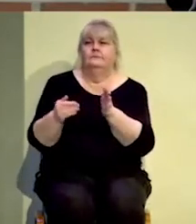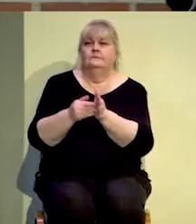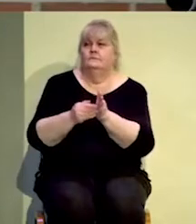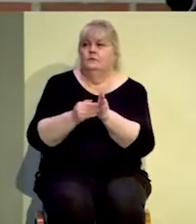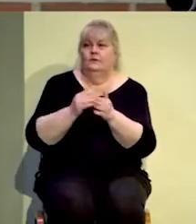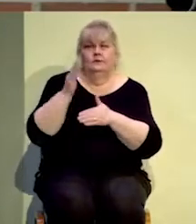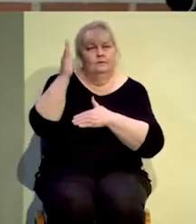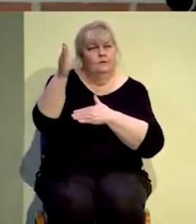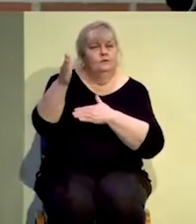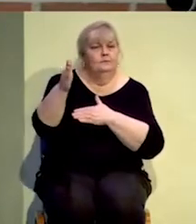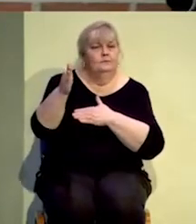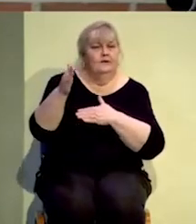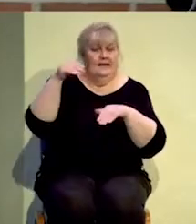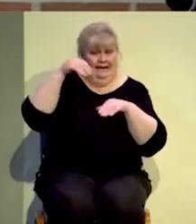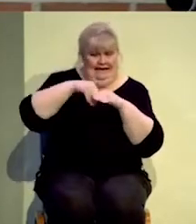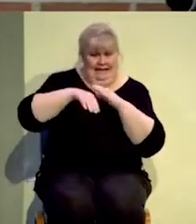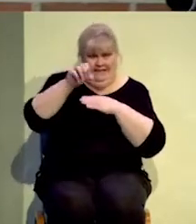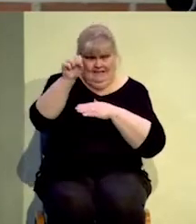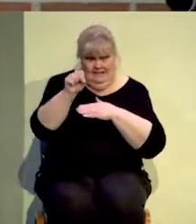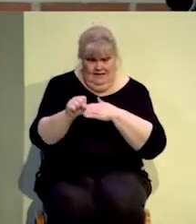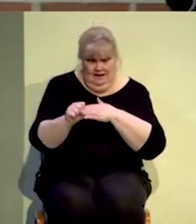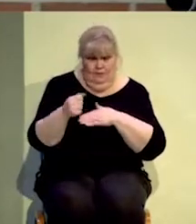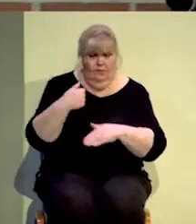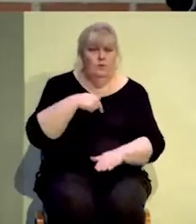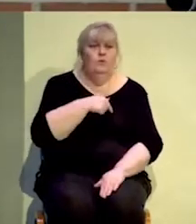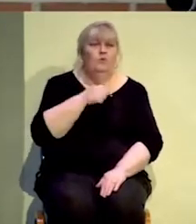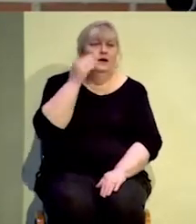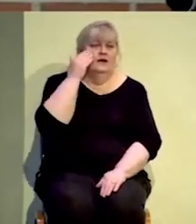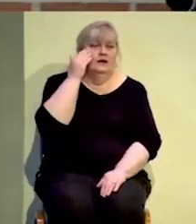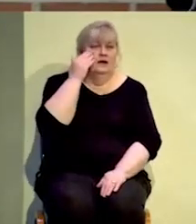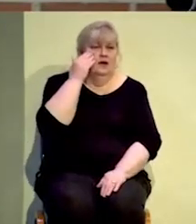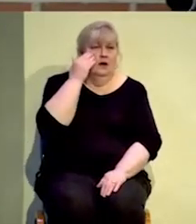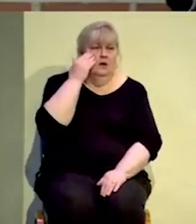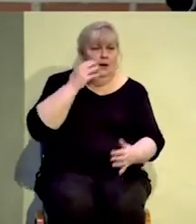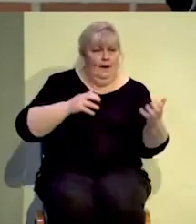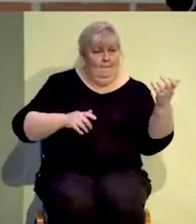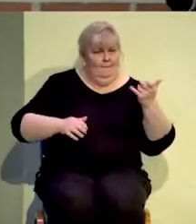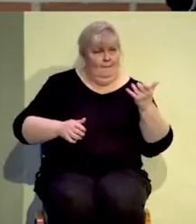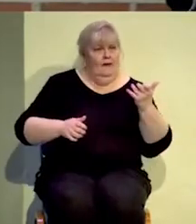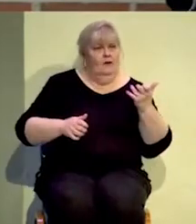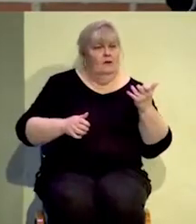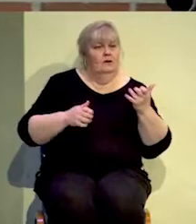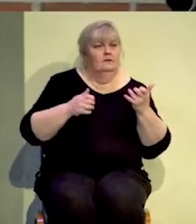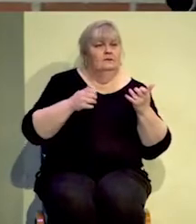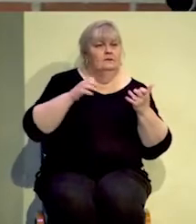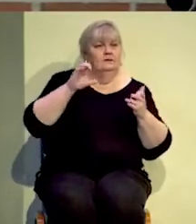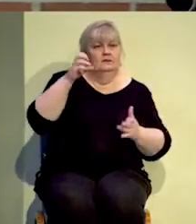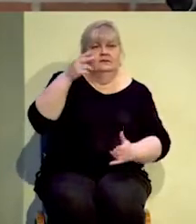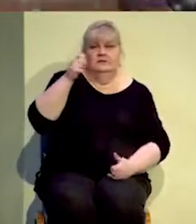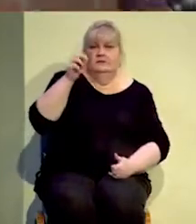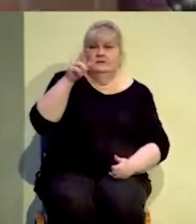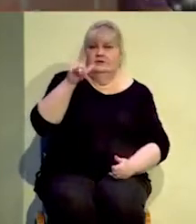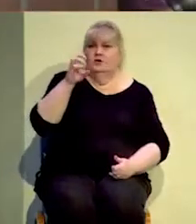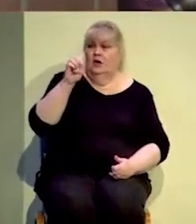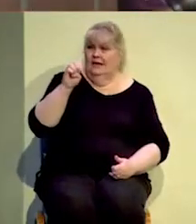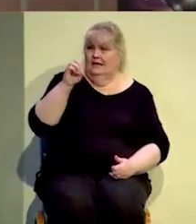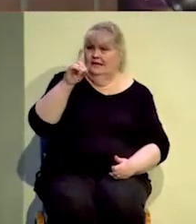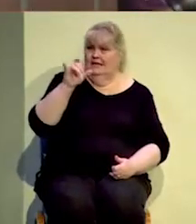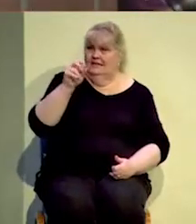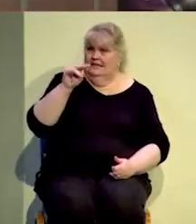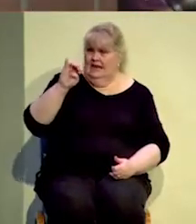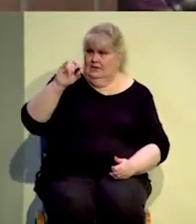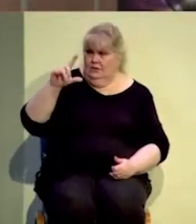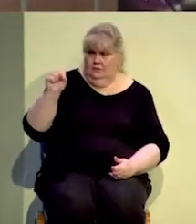Many of us here in the South are familiar with the banjo player and the fiddle player Charlie Daniels